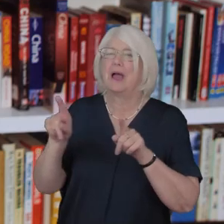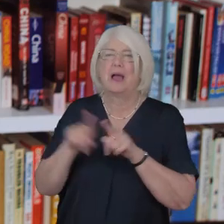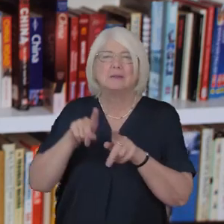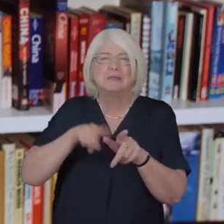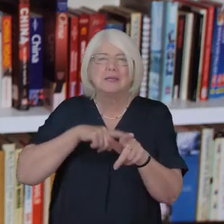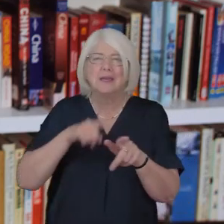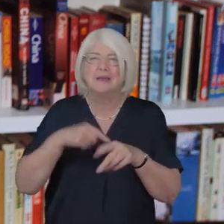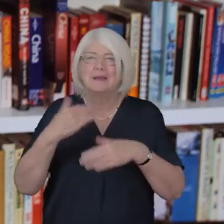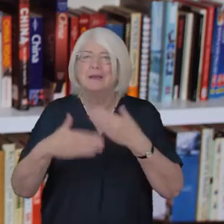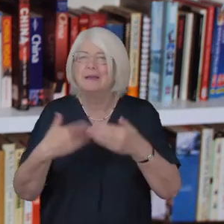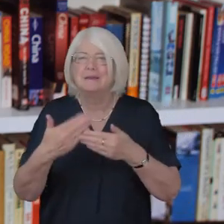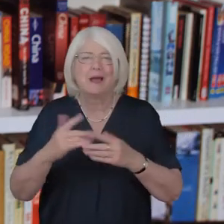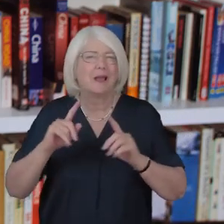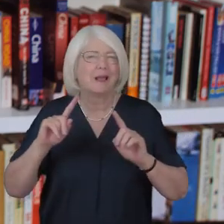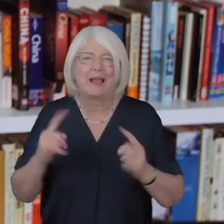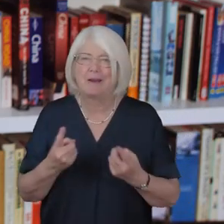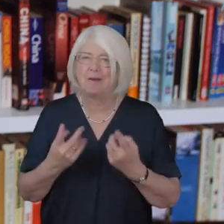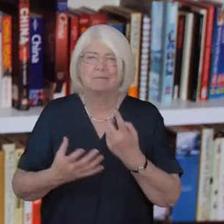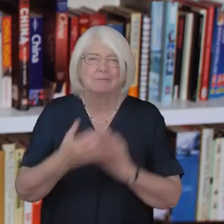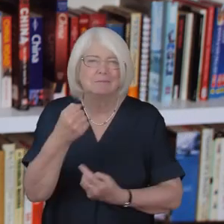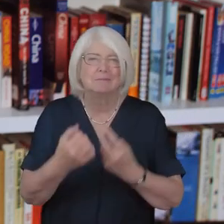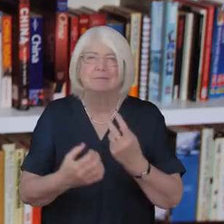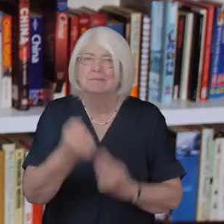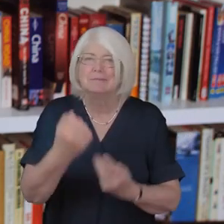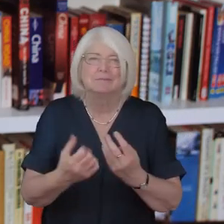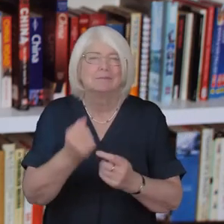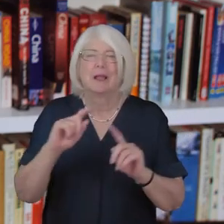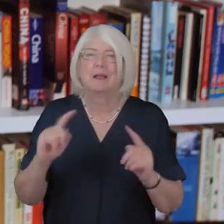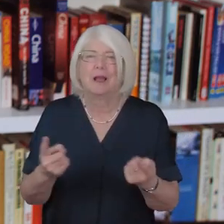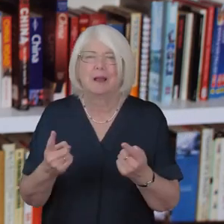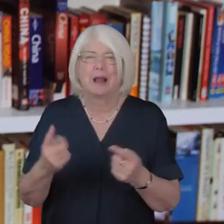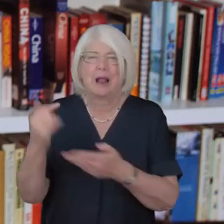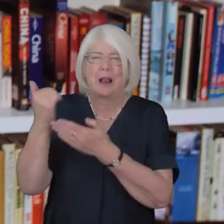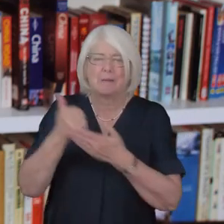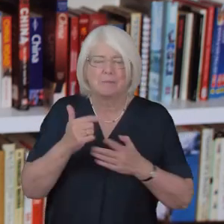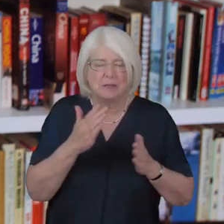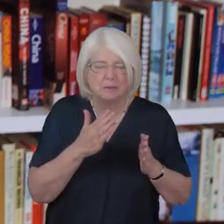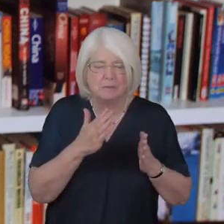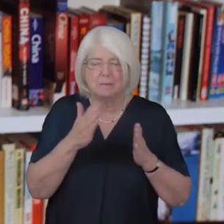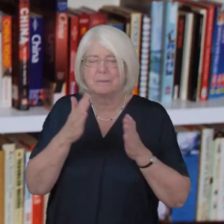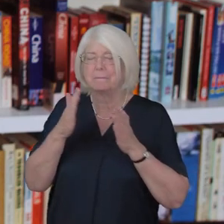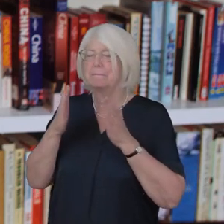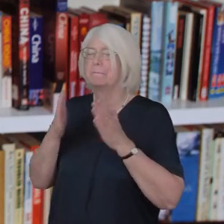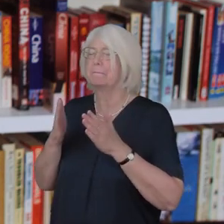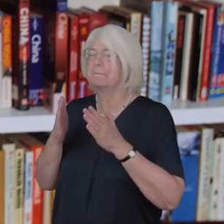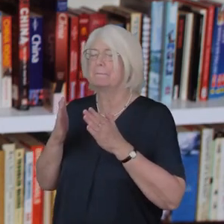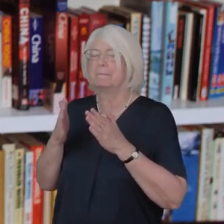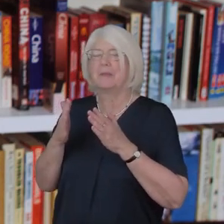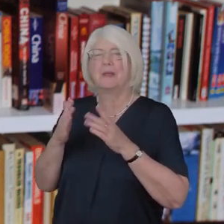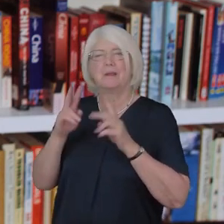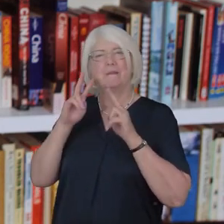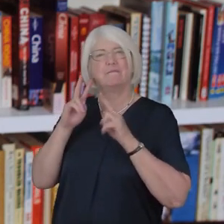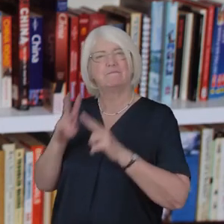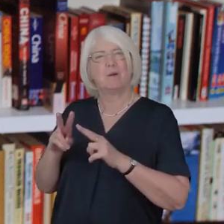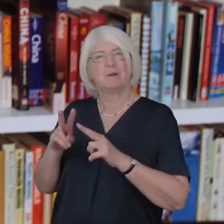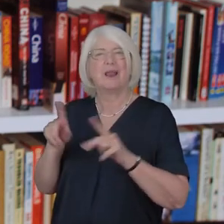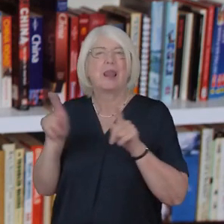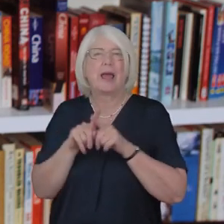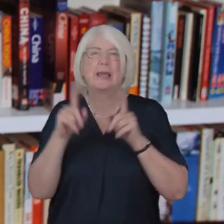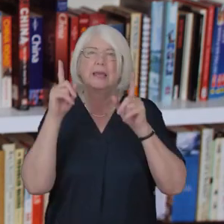once did Help me to change the focus As I would with a camera From sweeping panoramas